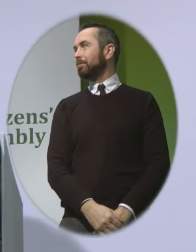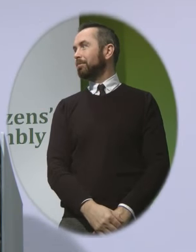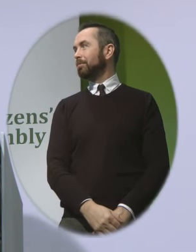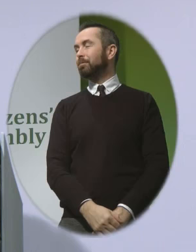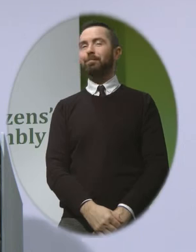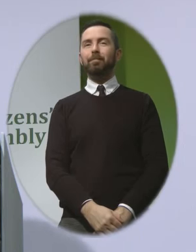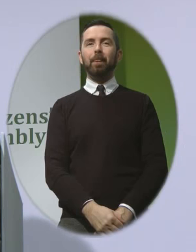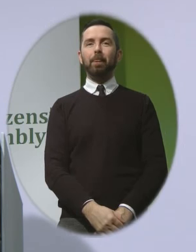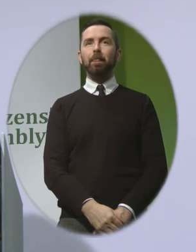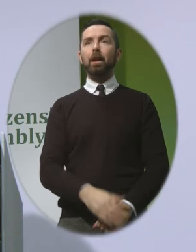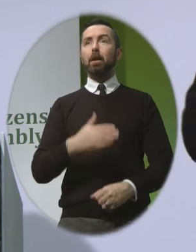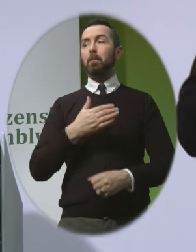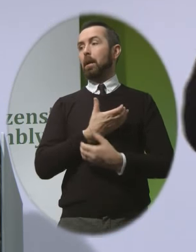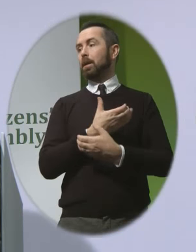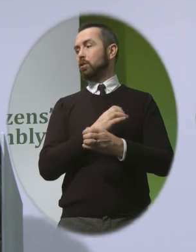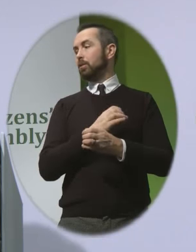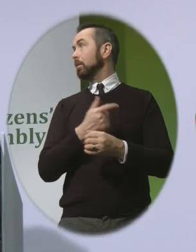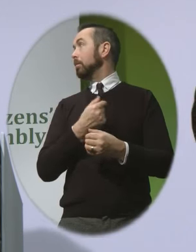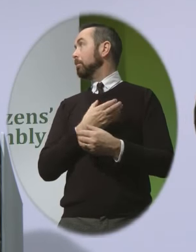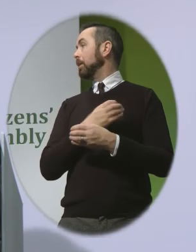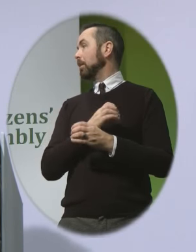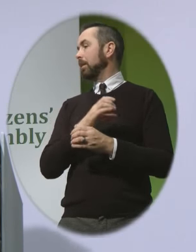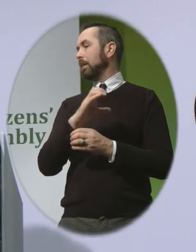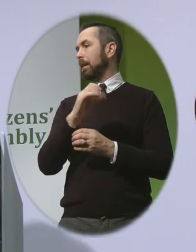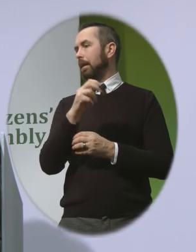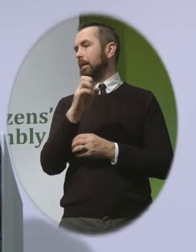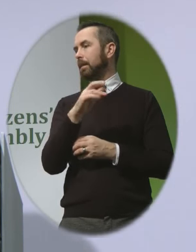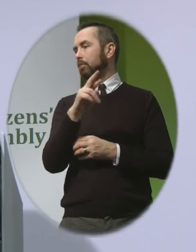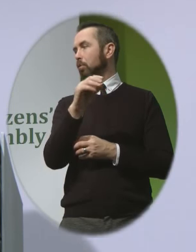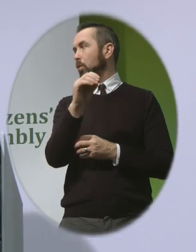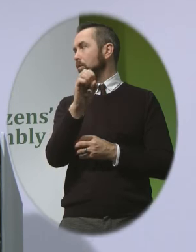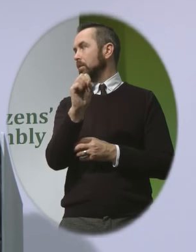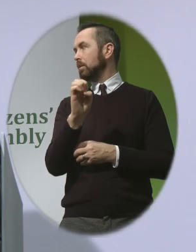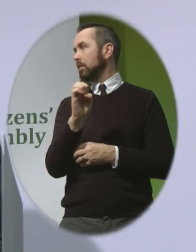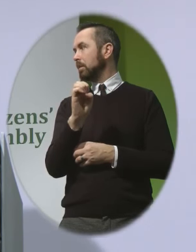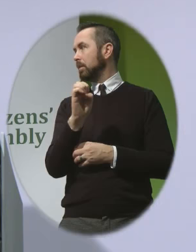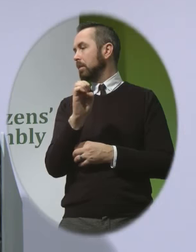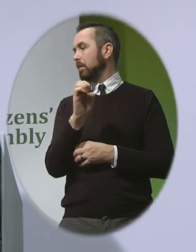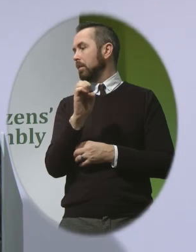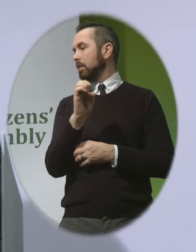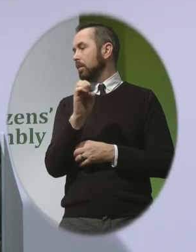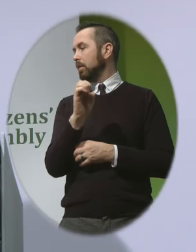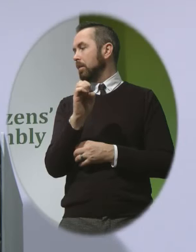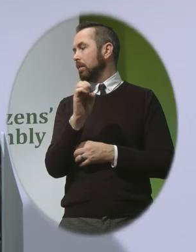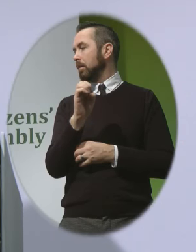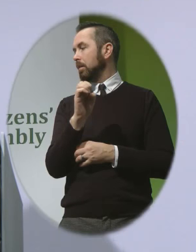so this is my little girl Kathleen Rose we can get to see her here Kathleen has trisomy 13